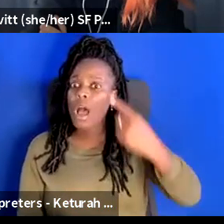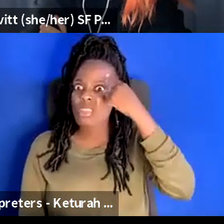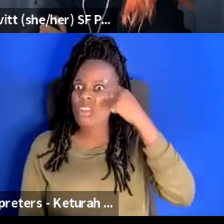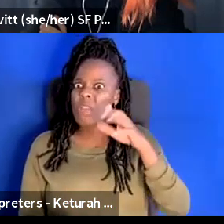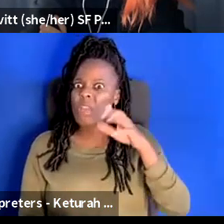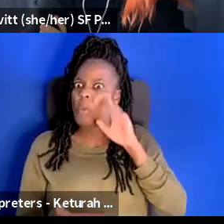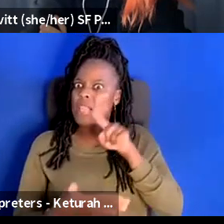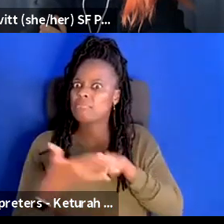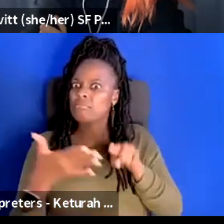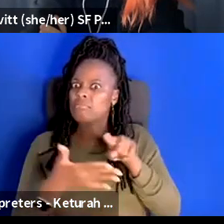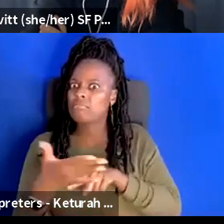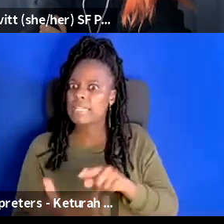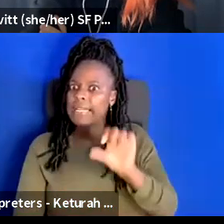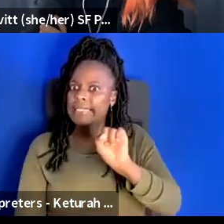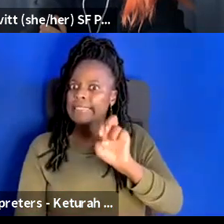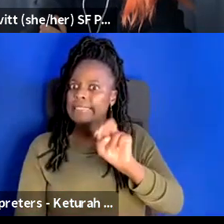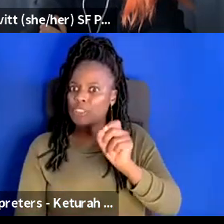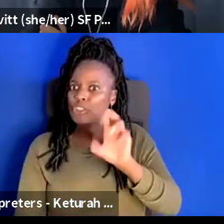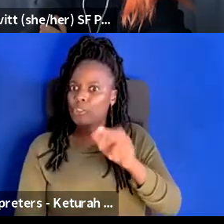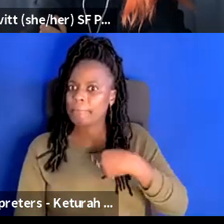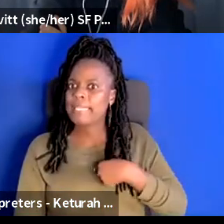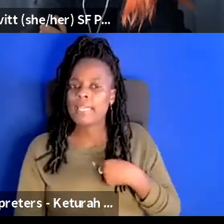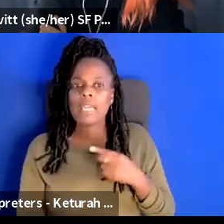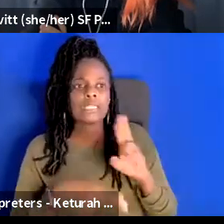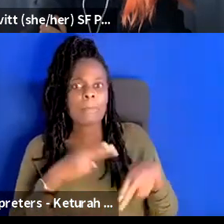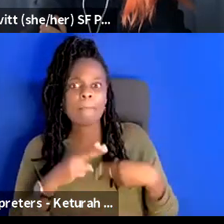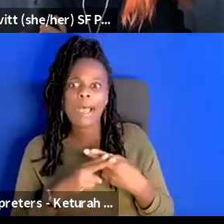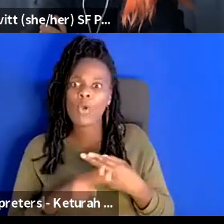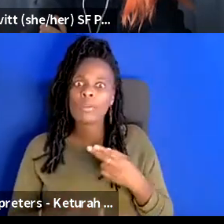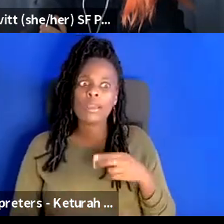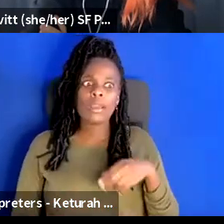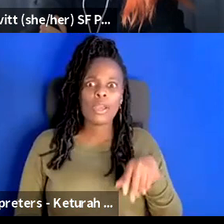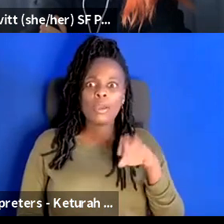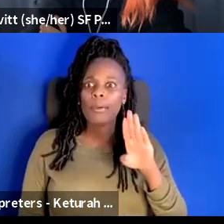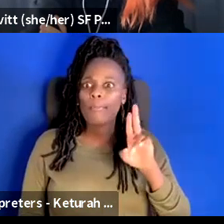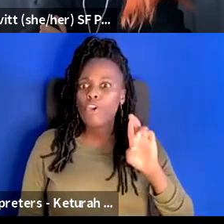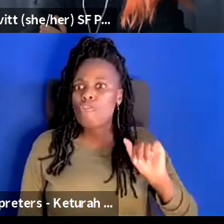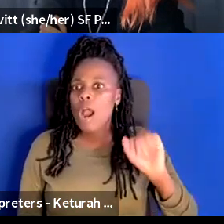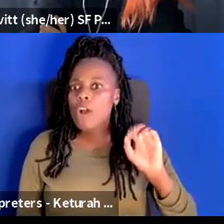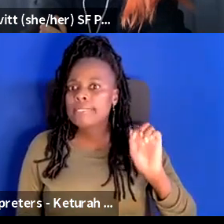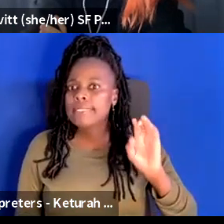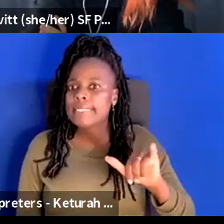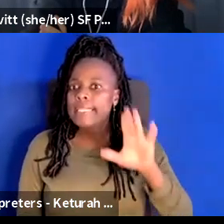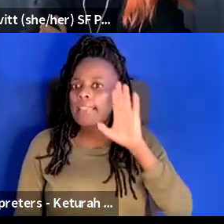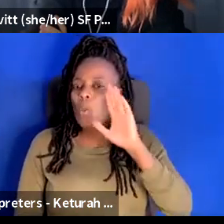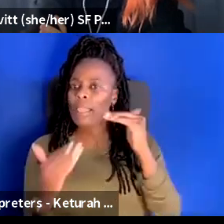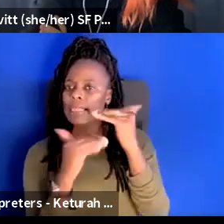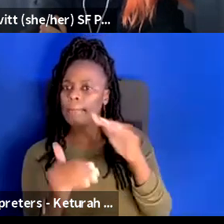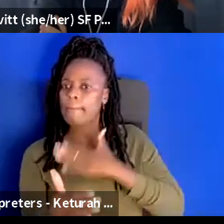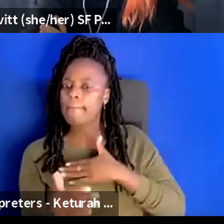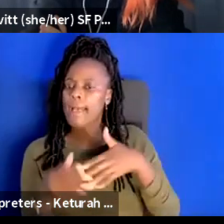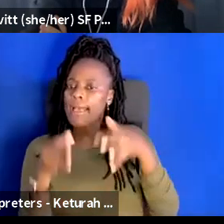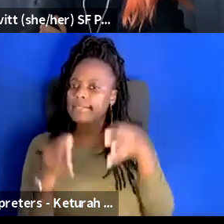it is it is another process of bureaucracy that is going to stop my creative decision making and what I learned is it is still